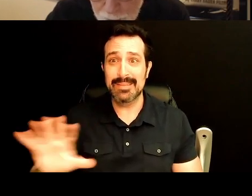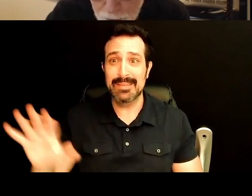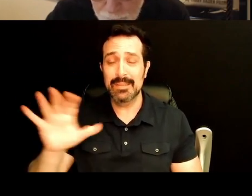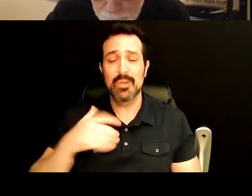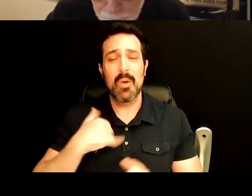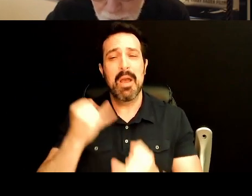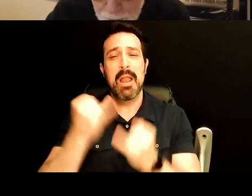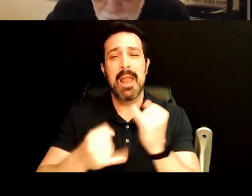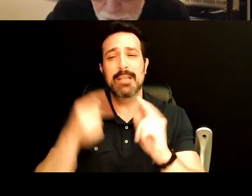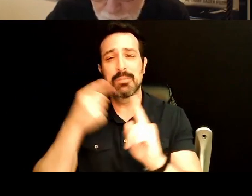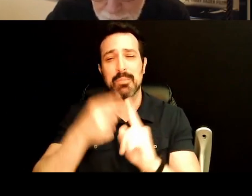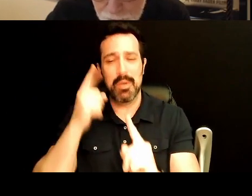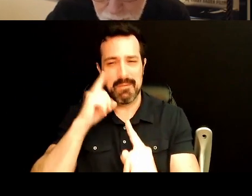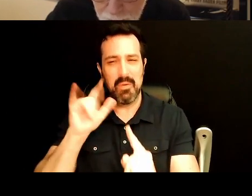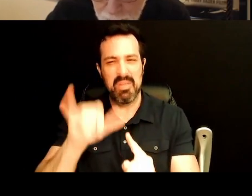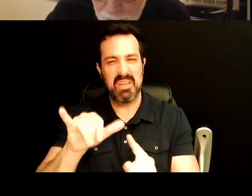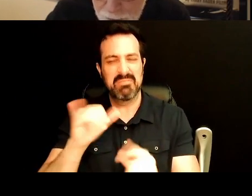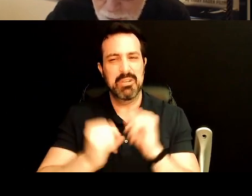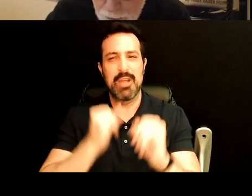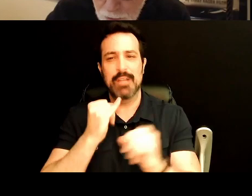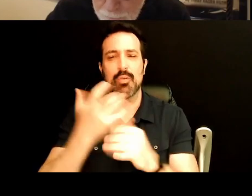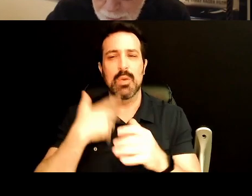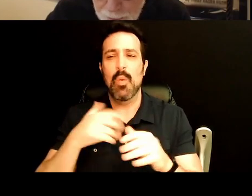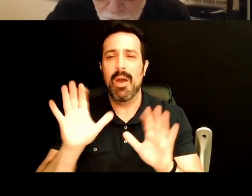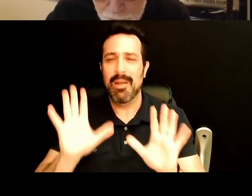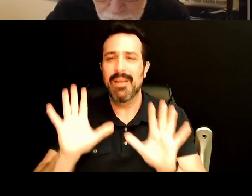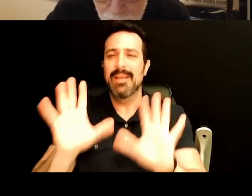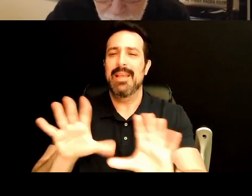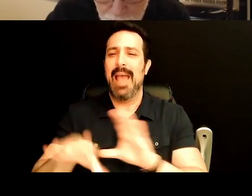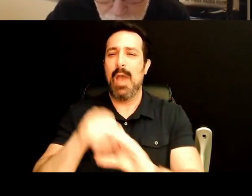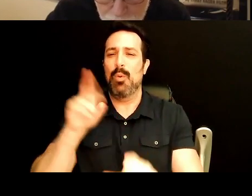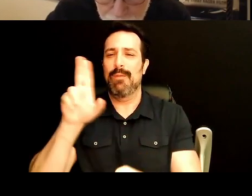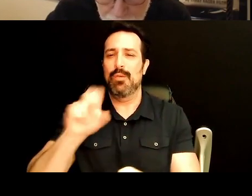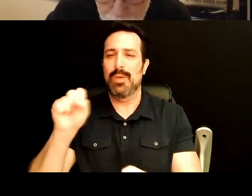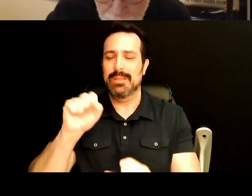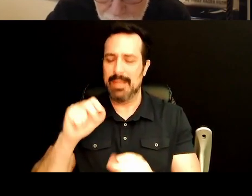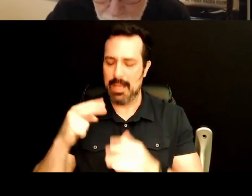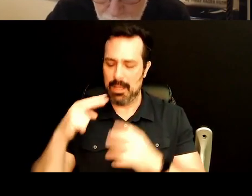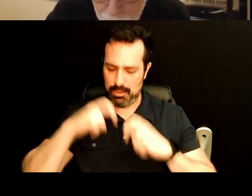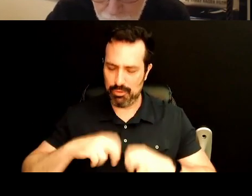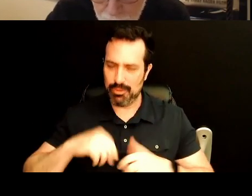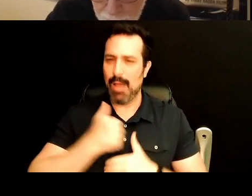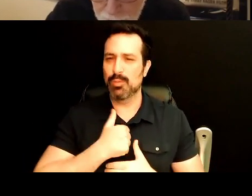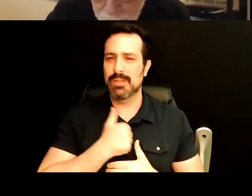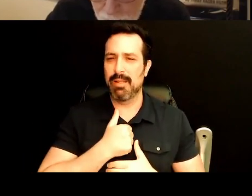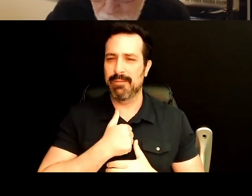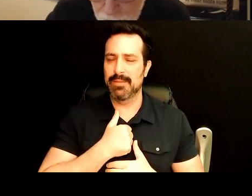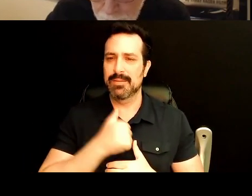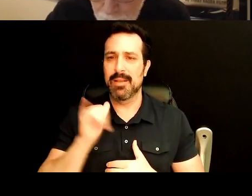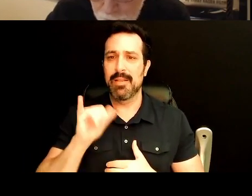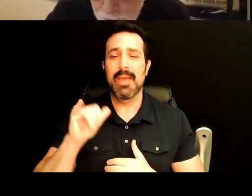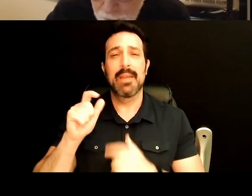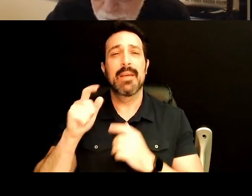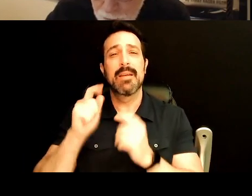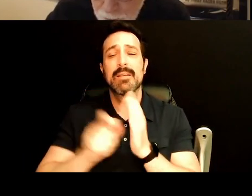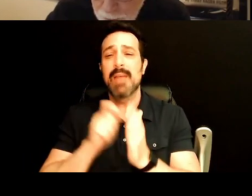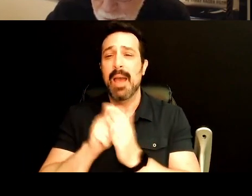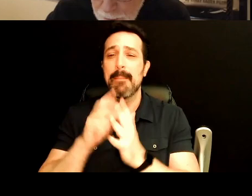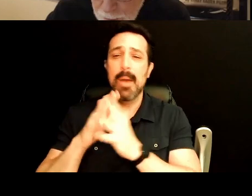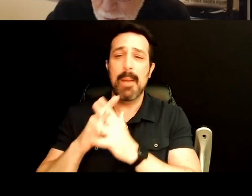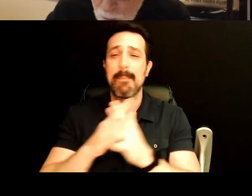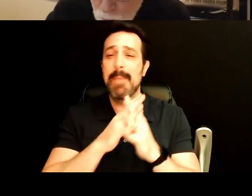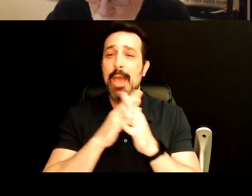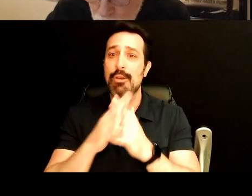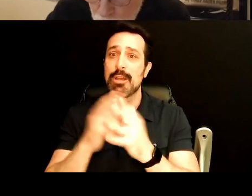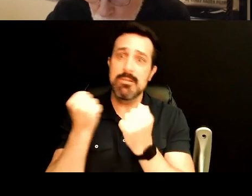leadership and cooperation. Let's step outside of the United States and look back inwards at ourselves. The era of American dominance in space is coming